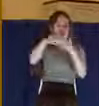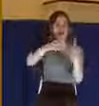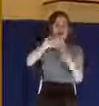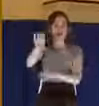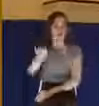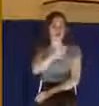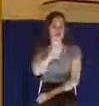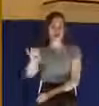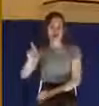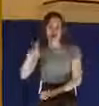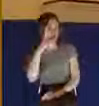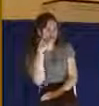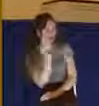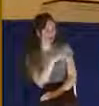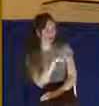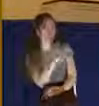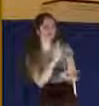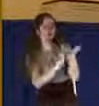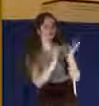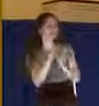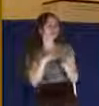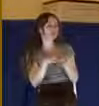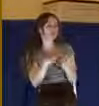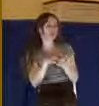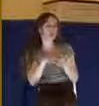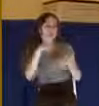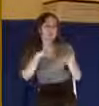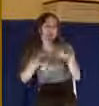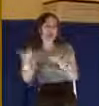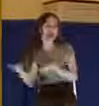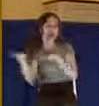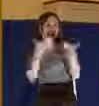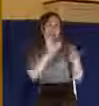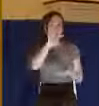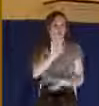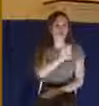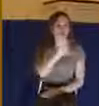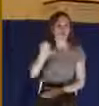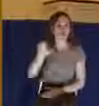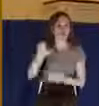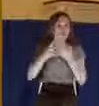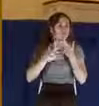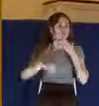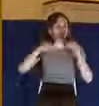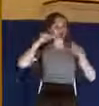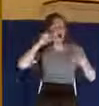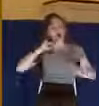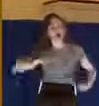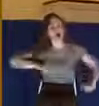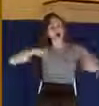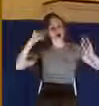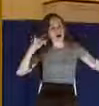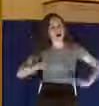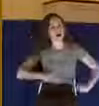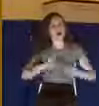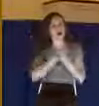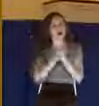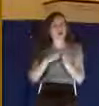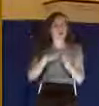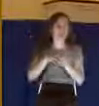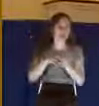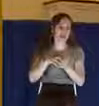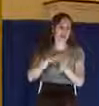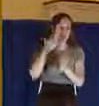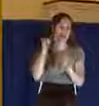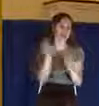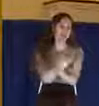And when Jesus was too weak to bear the cross, because of all the loss of blood from the beatings and the scourgings, Jesus was too